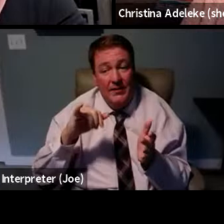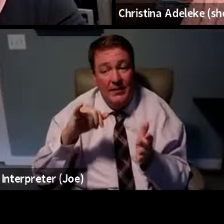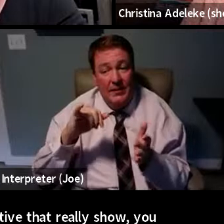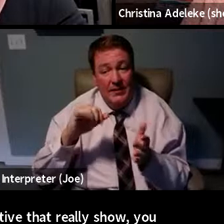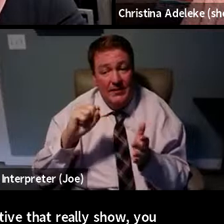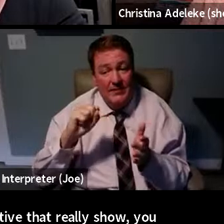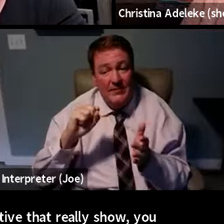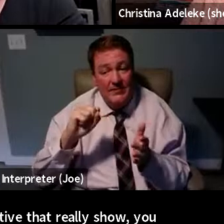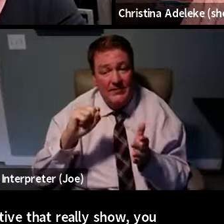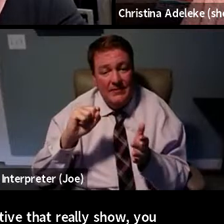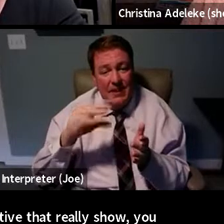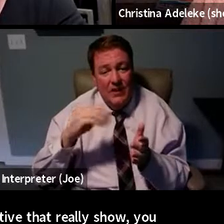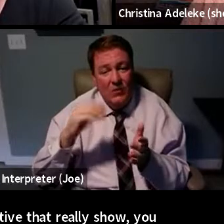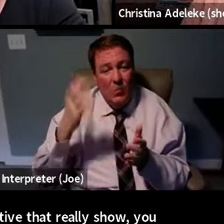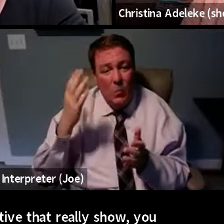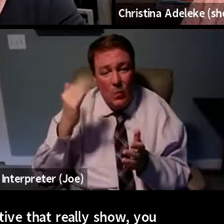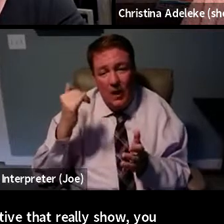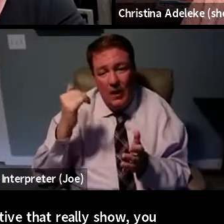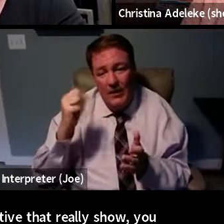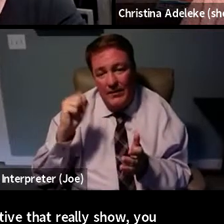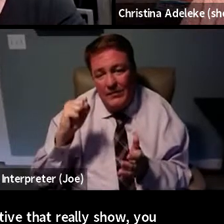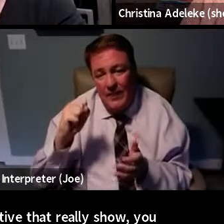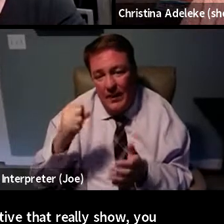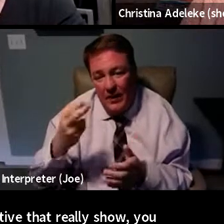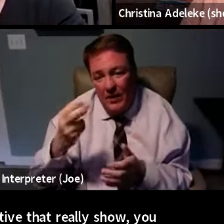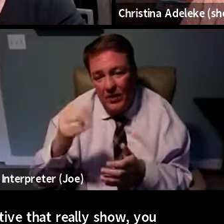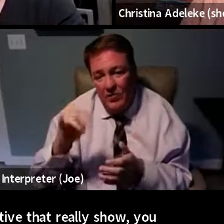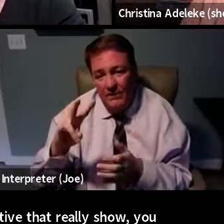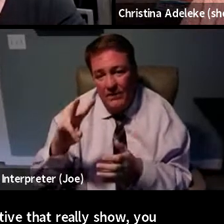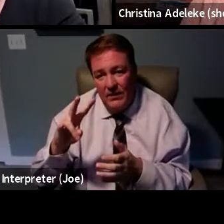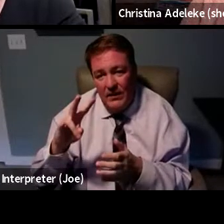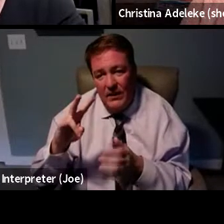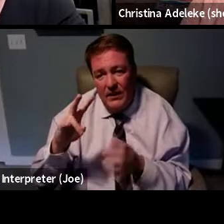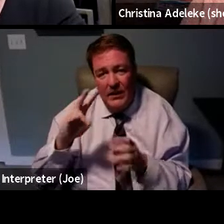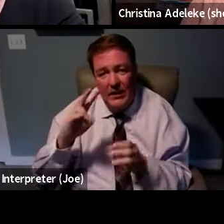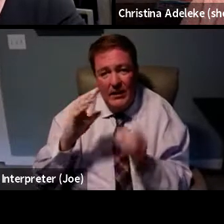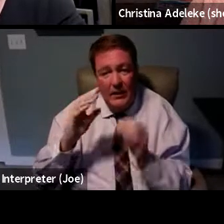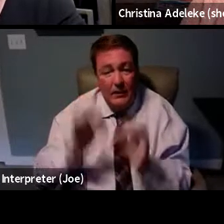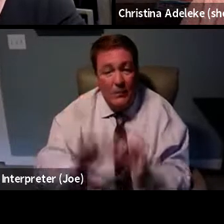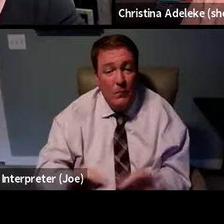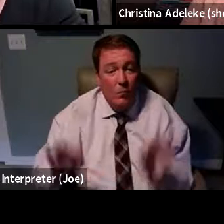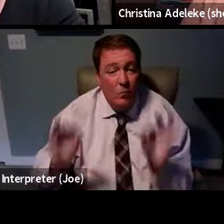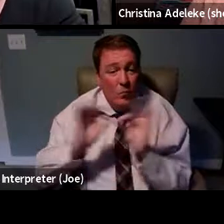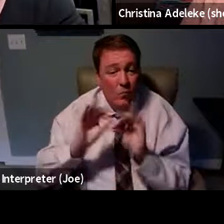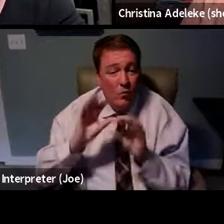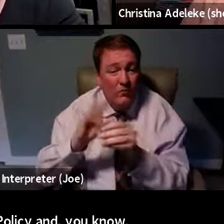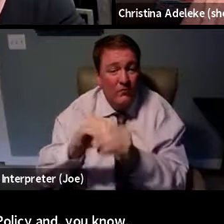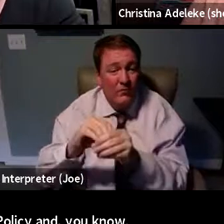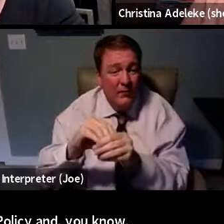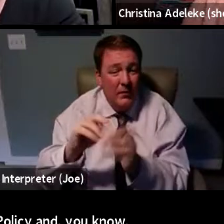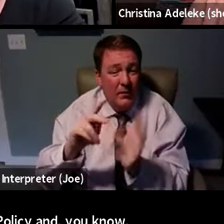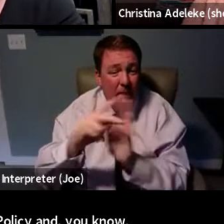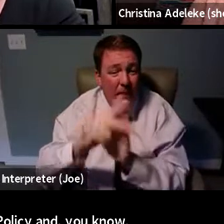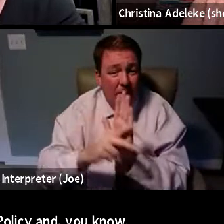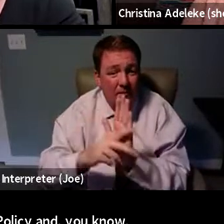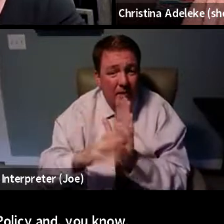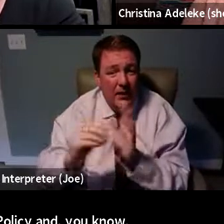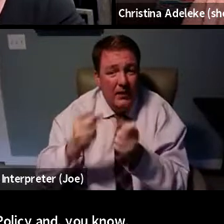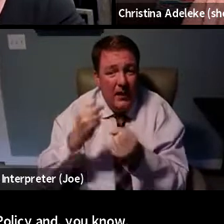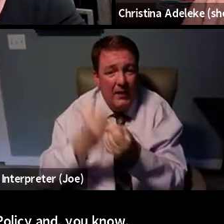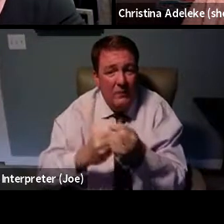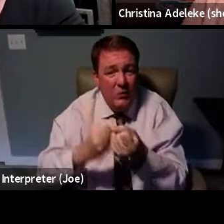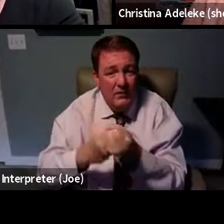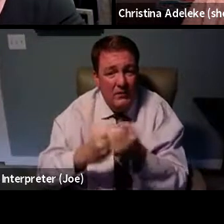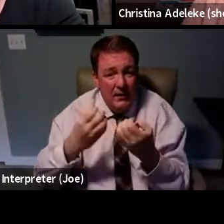HIV is so important in policy and, you know, whatever advocacy efforts that we